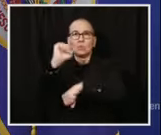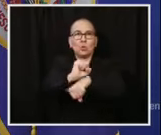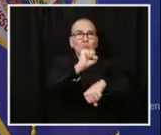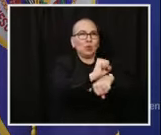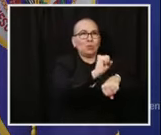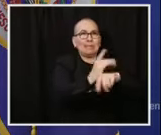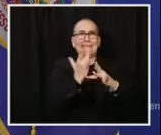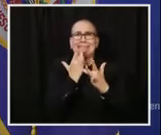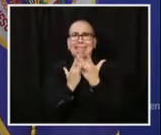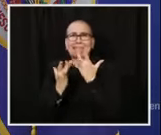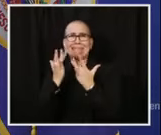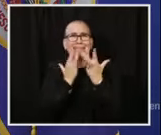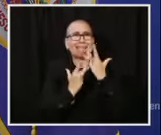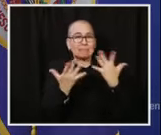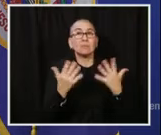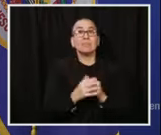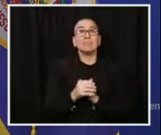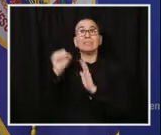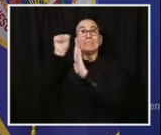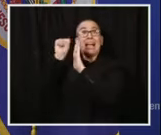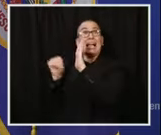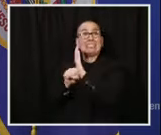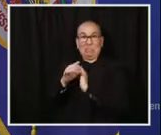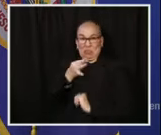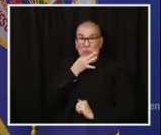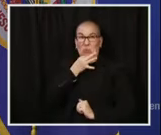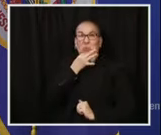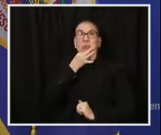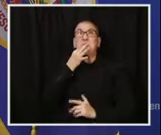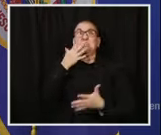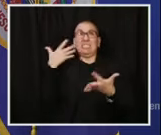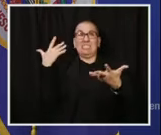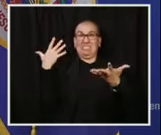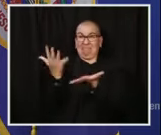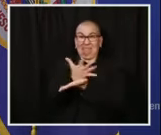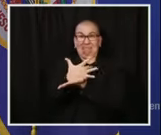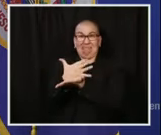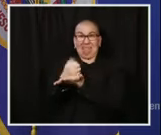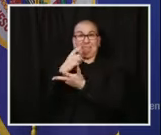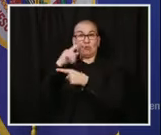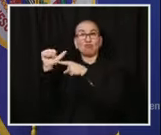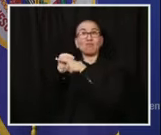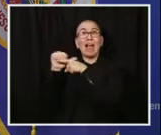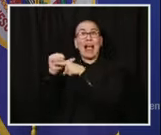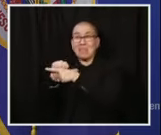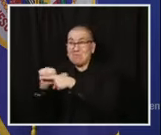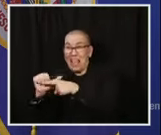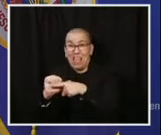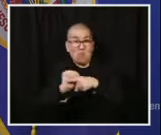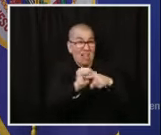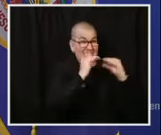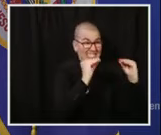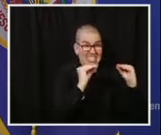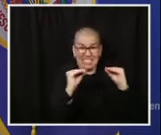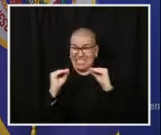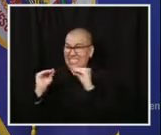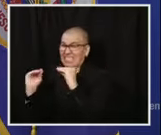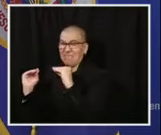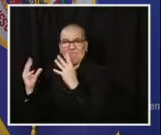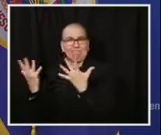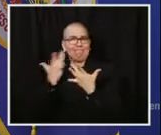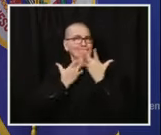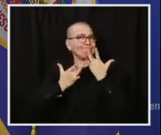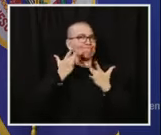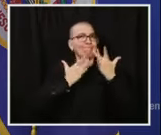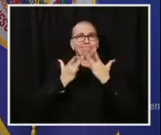professionals to fill these critical roles and serve and care for our most vulnerable populations. When I was first